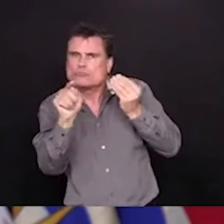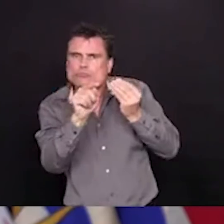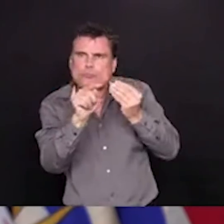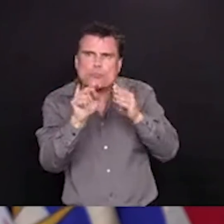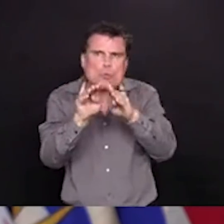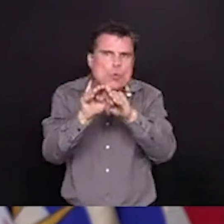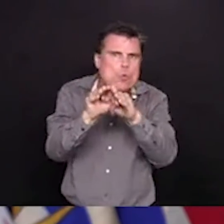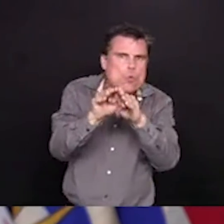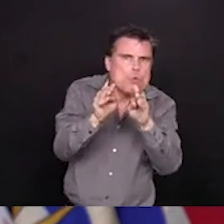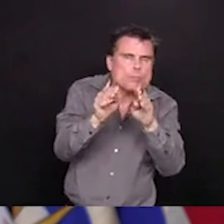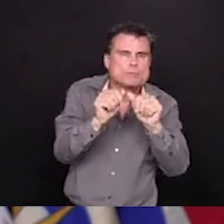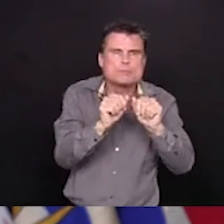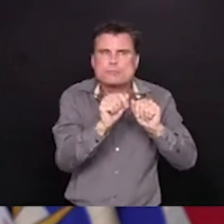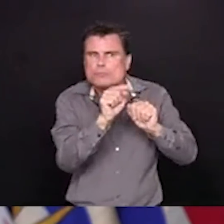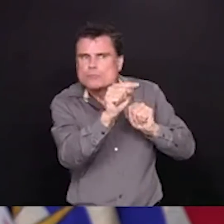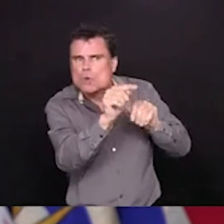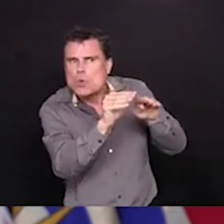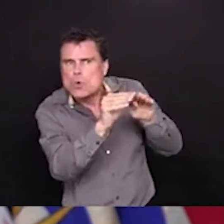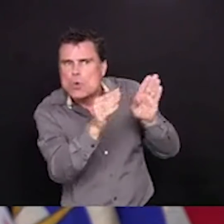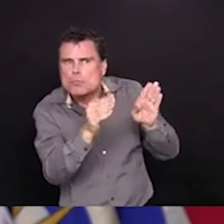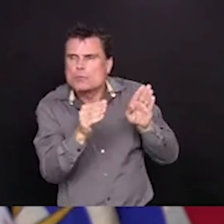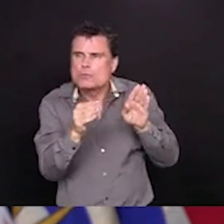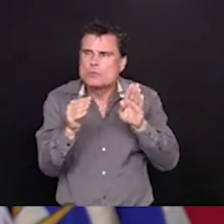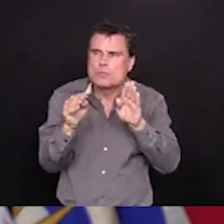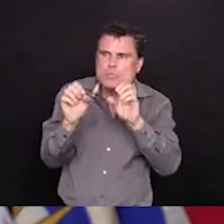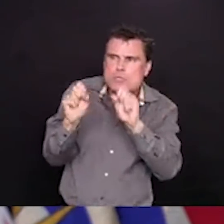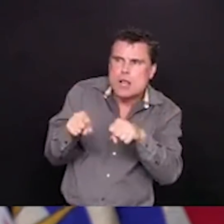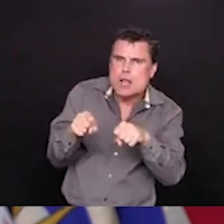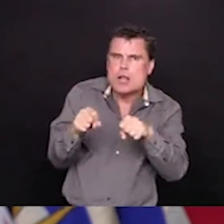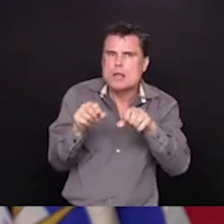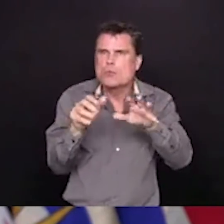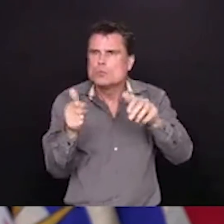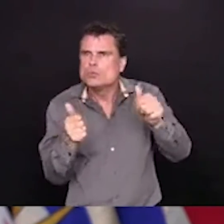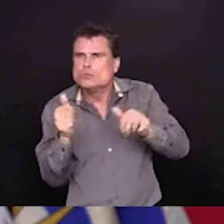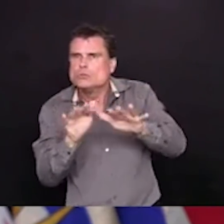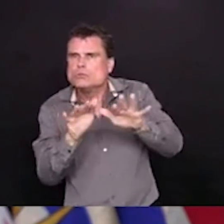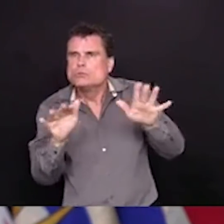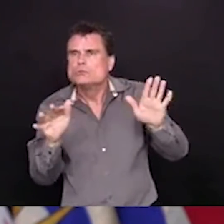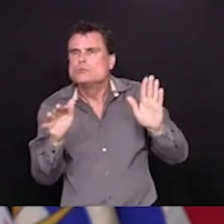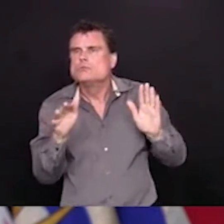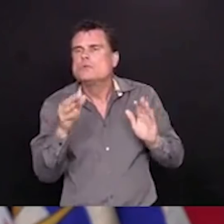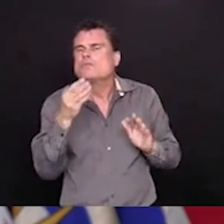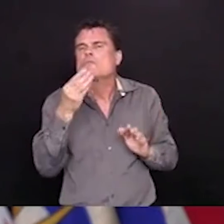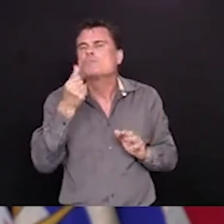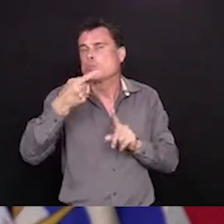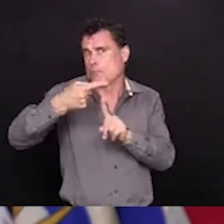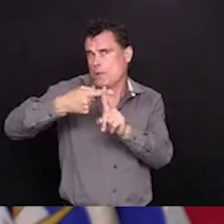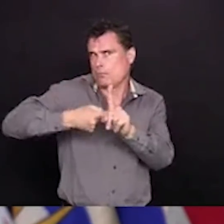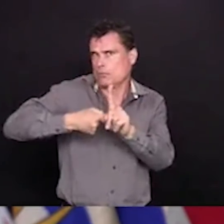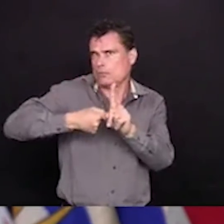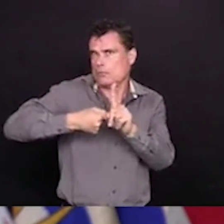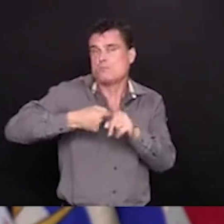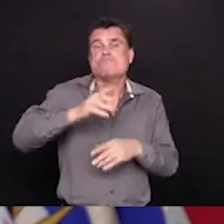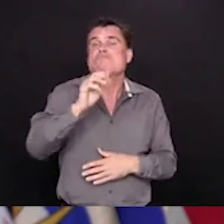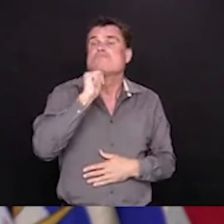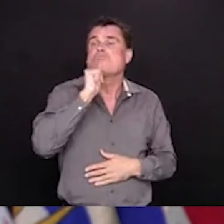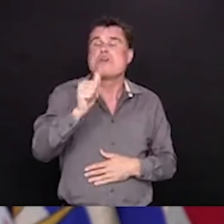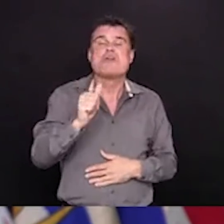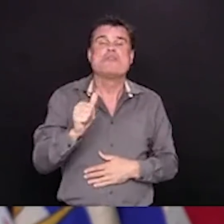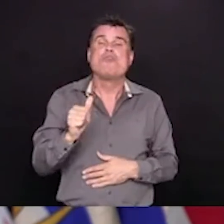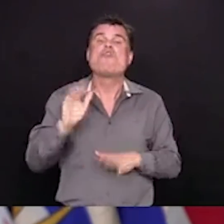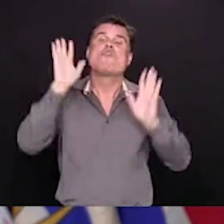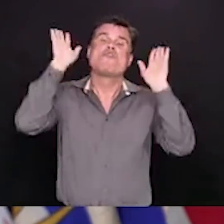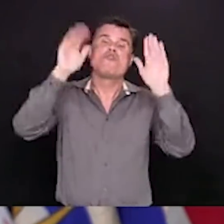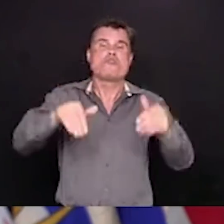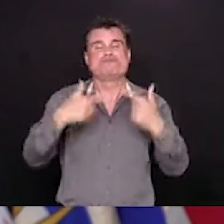normal to get us through the next few months versus opening things too fast and having people come together and getting exponential